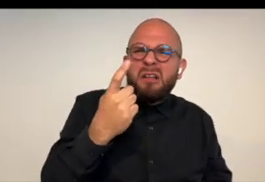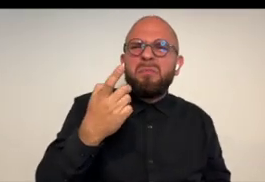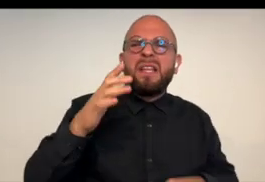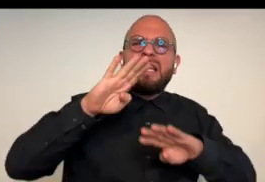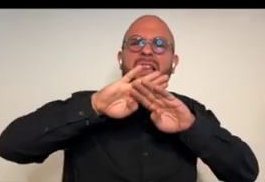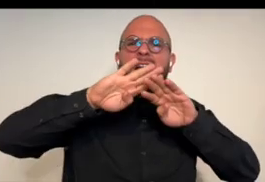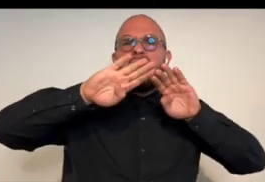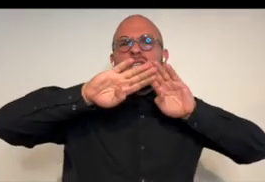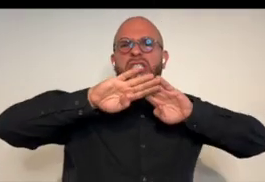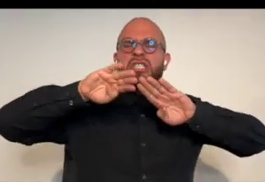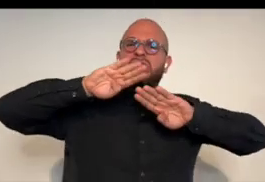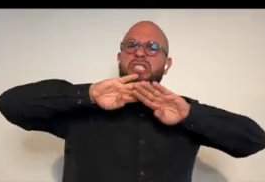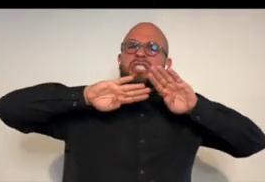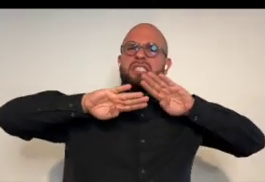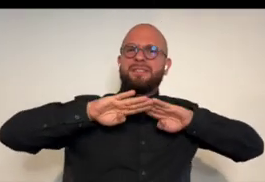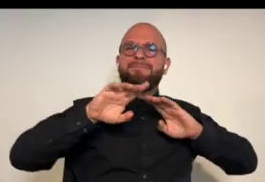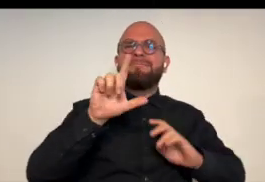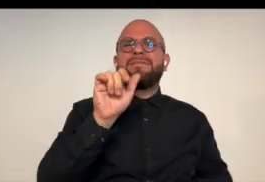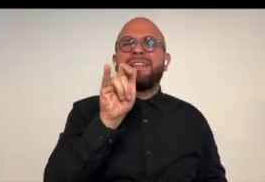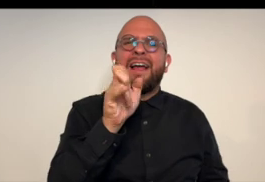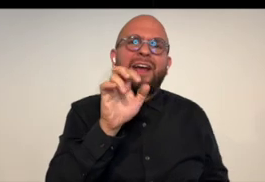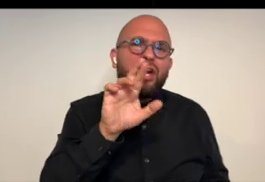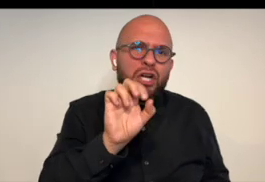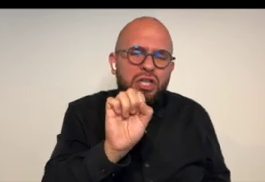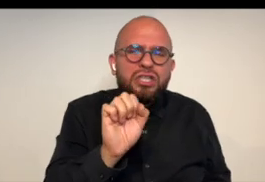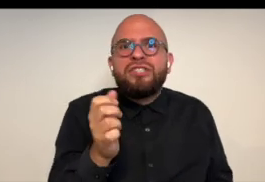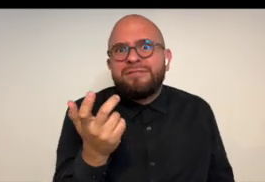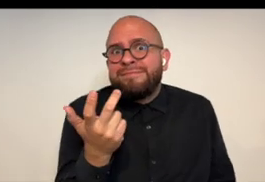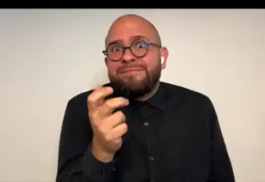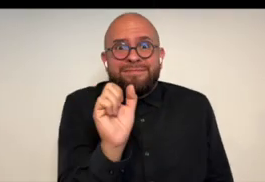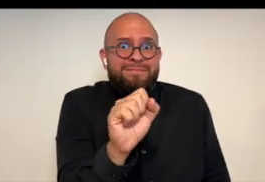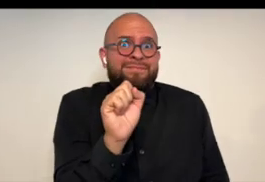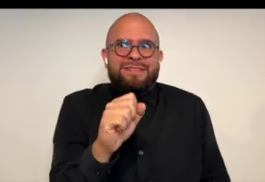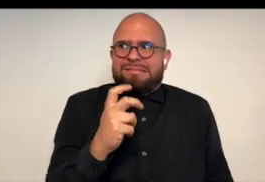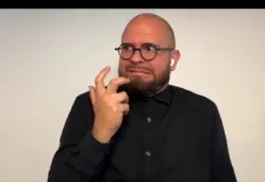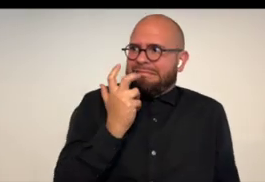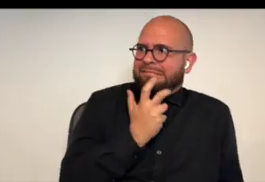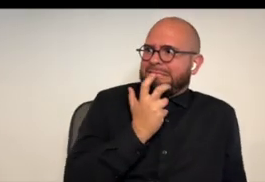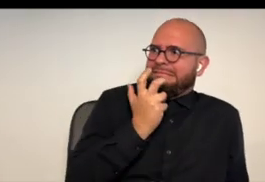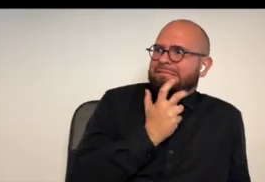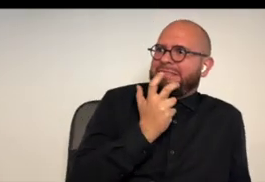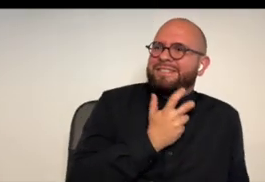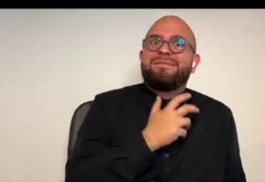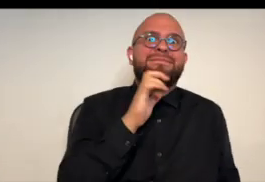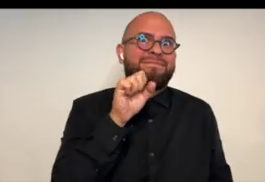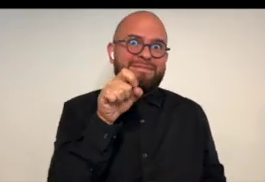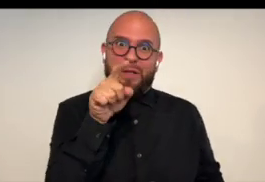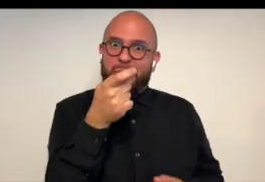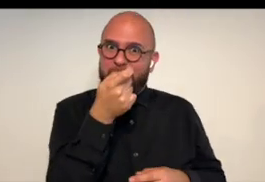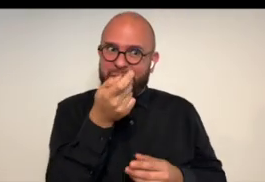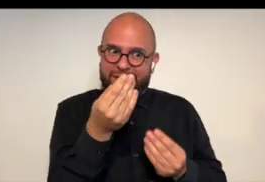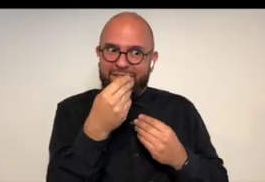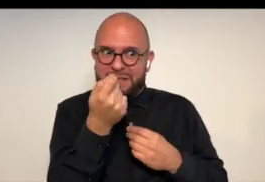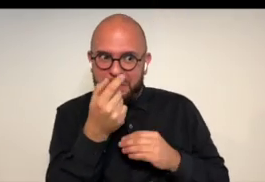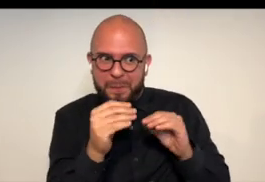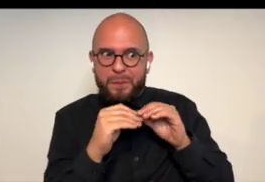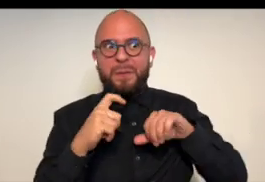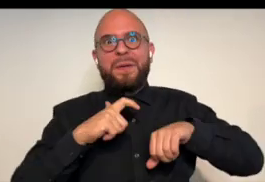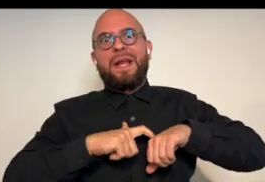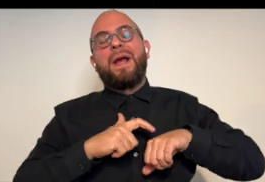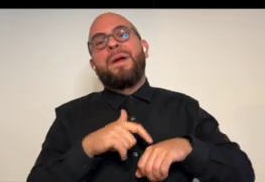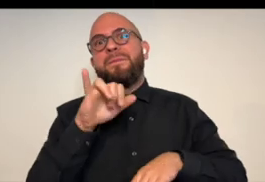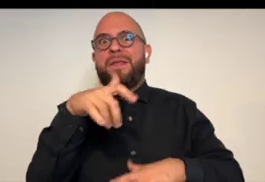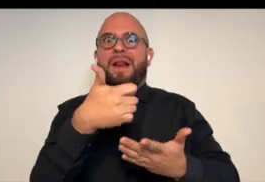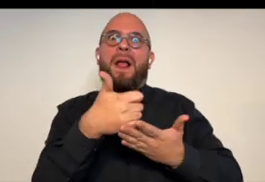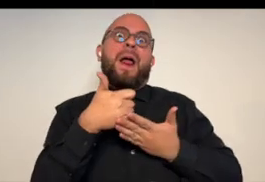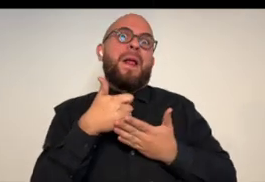300 something layers on this one um dang yeah and i mean the